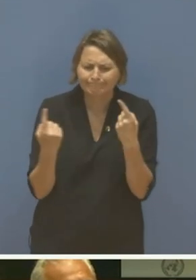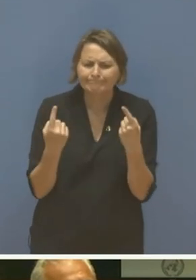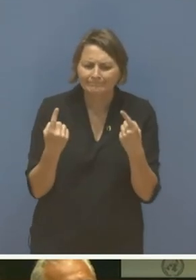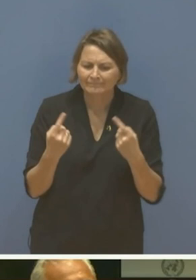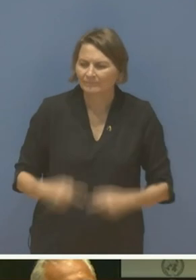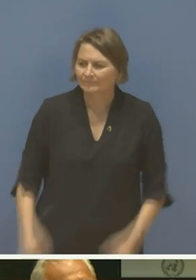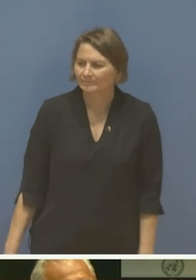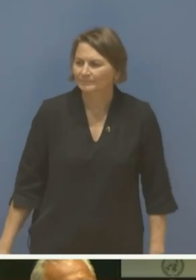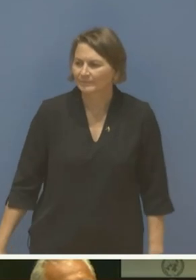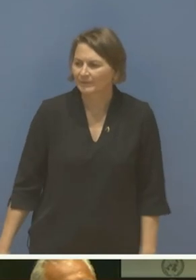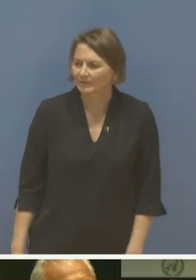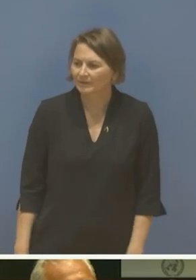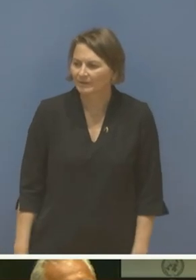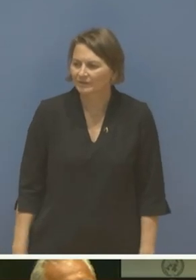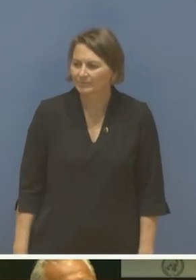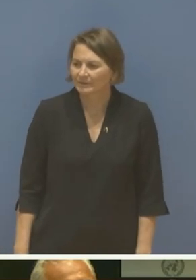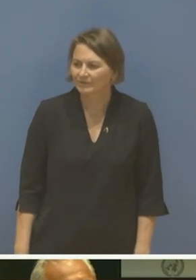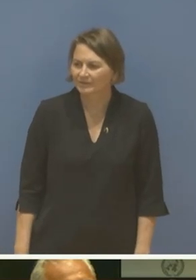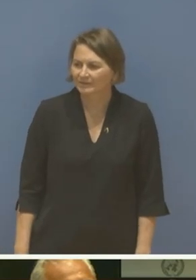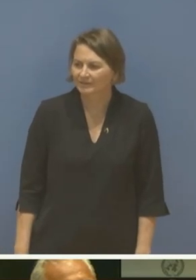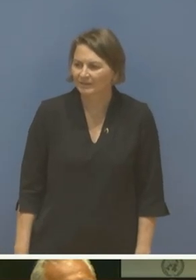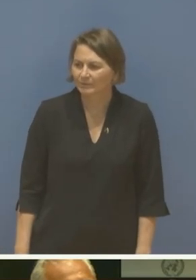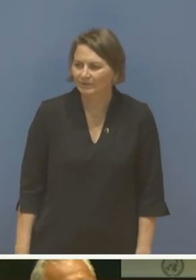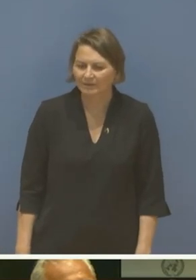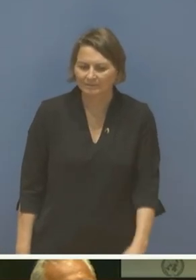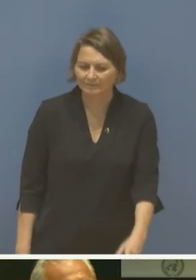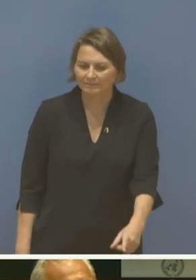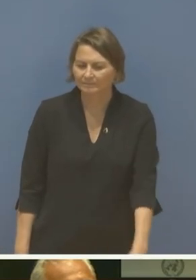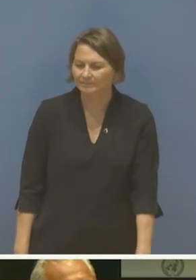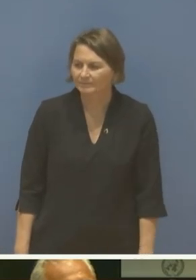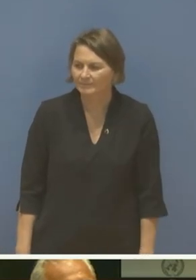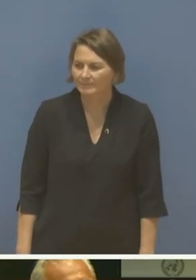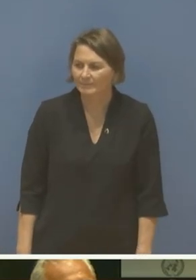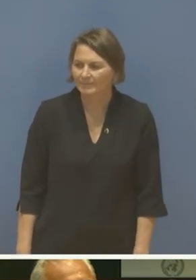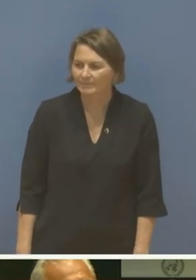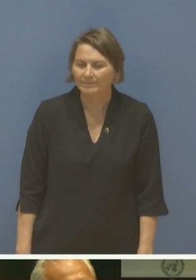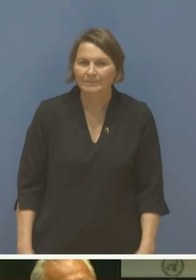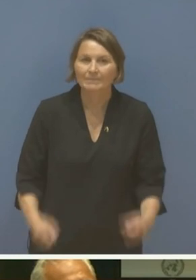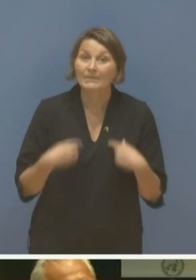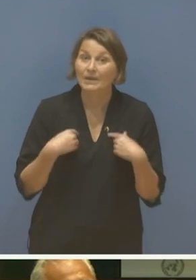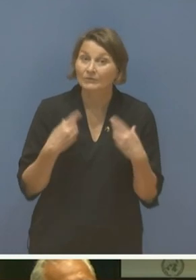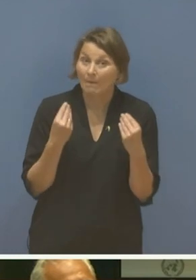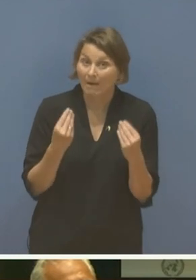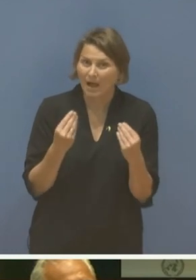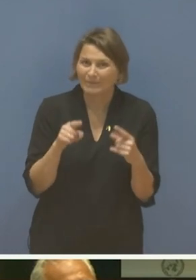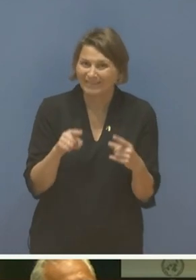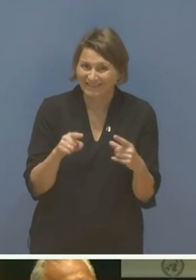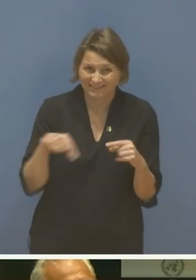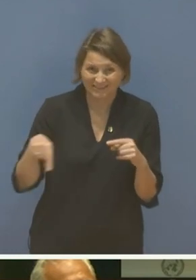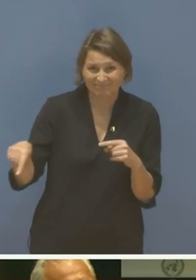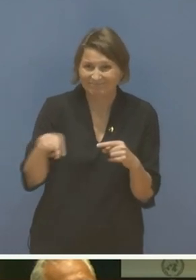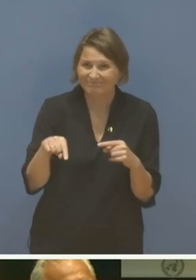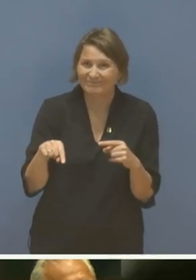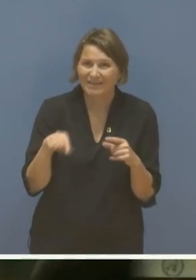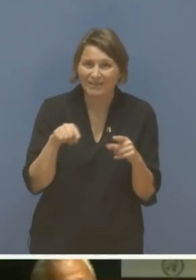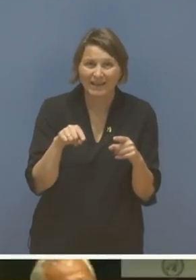an illegal occupation of our country which aims to impede the existence of our Armenian state. We,